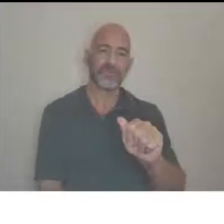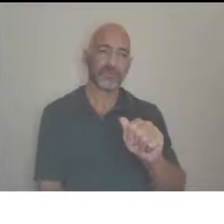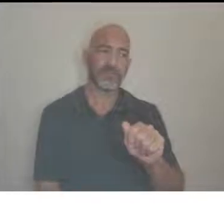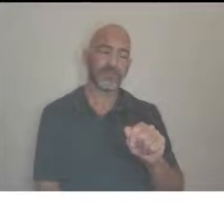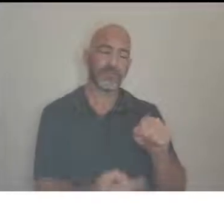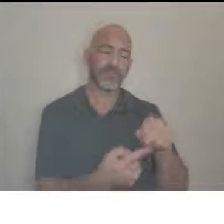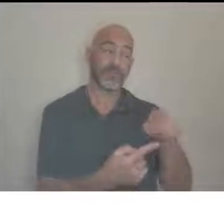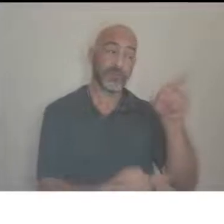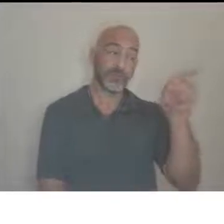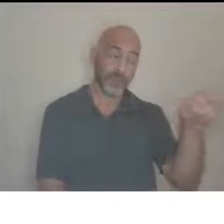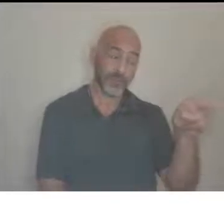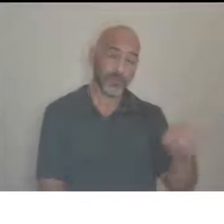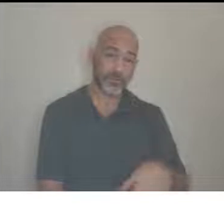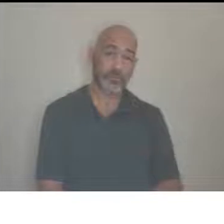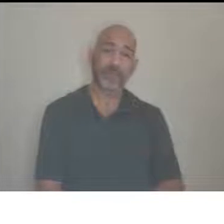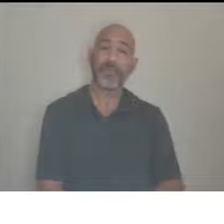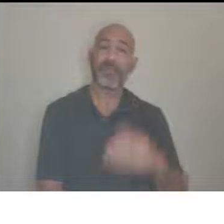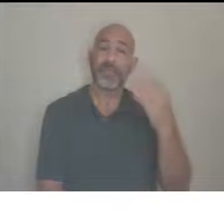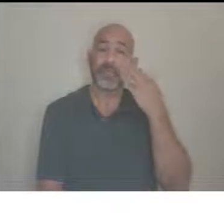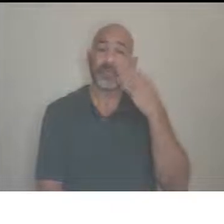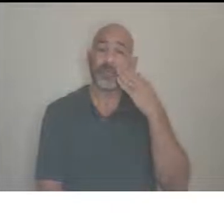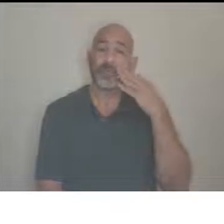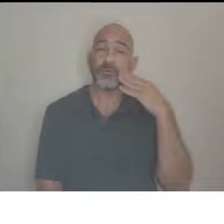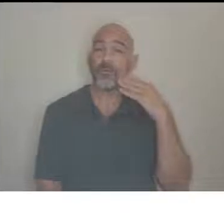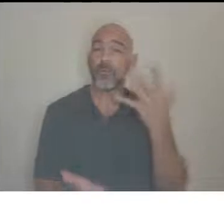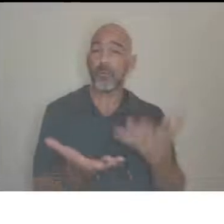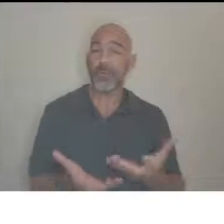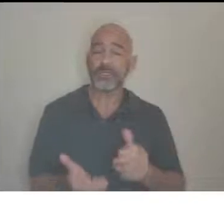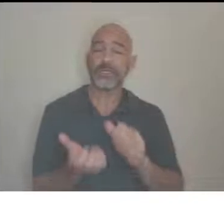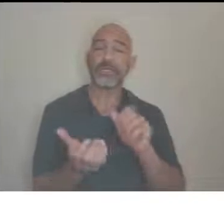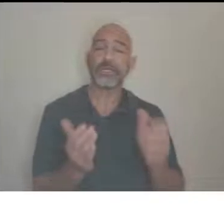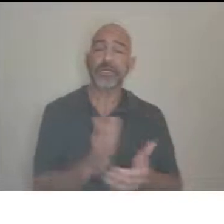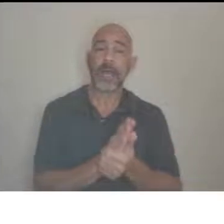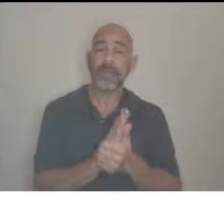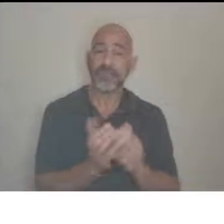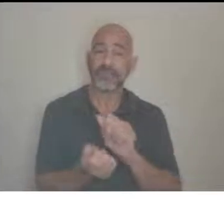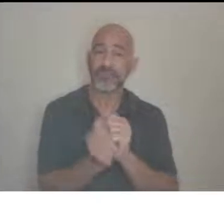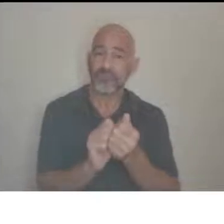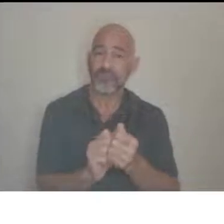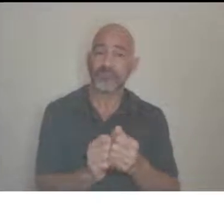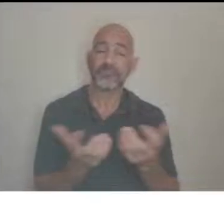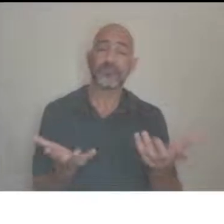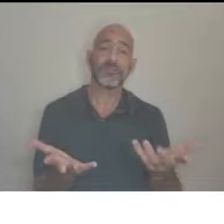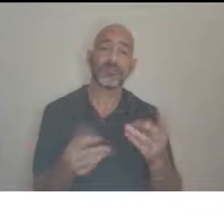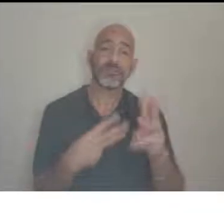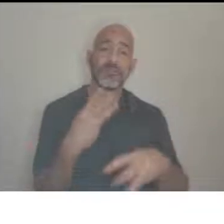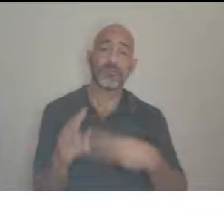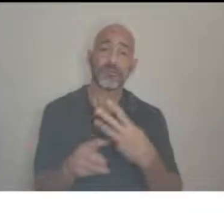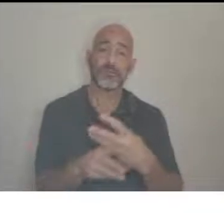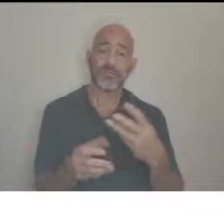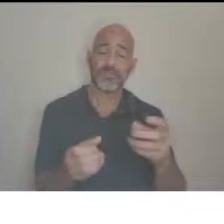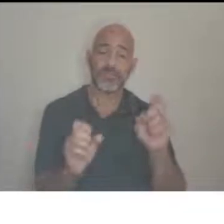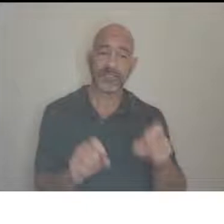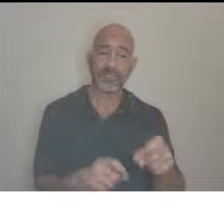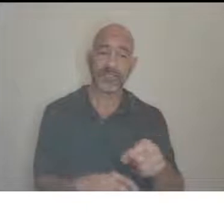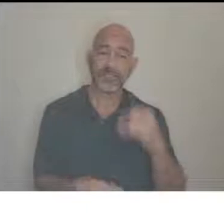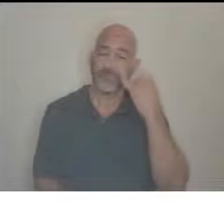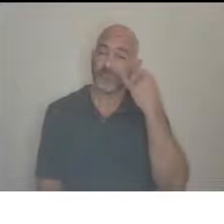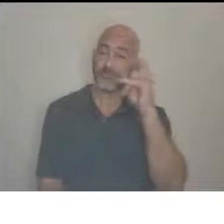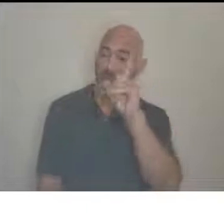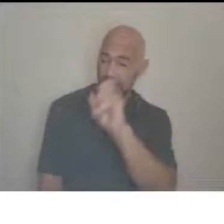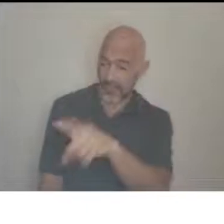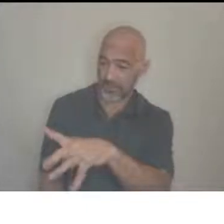And if you are able to just ask people what they need and ask everybody what they need,